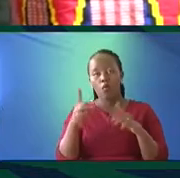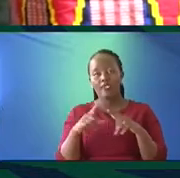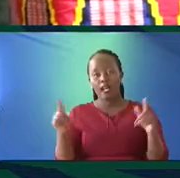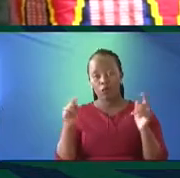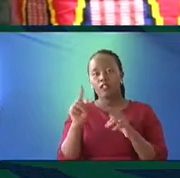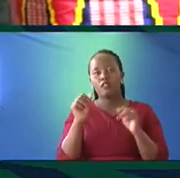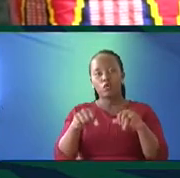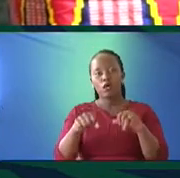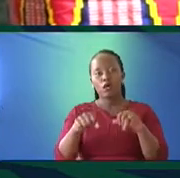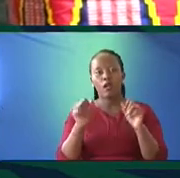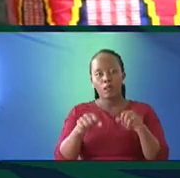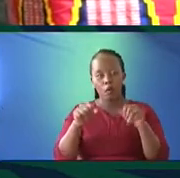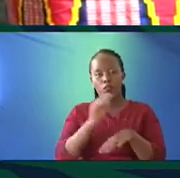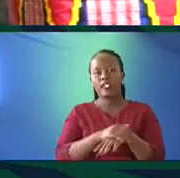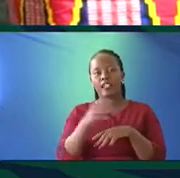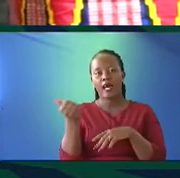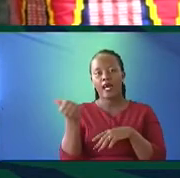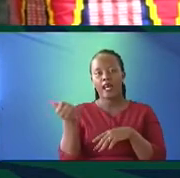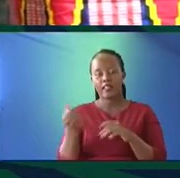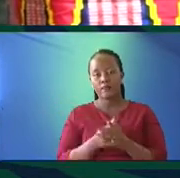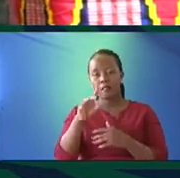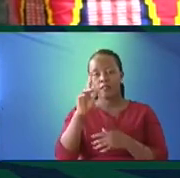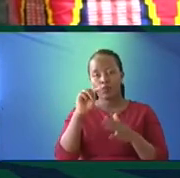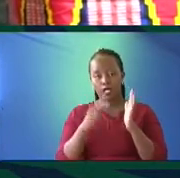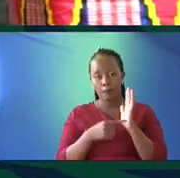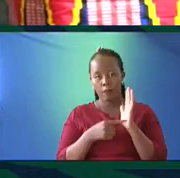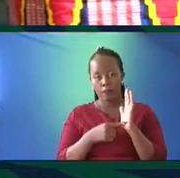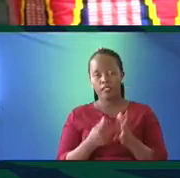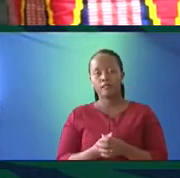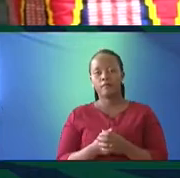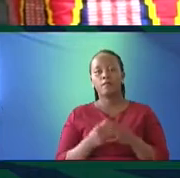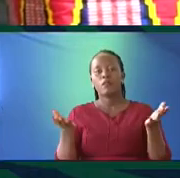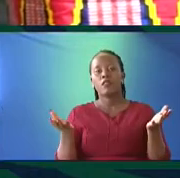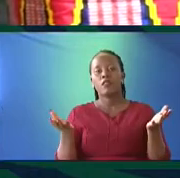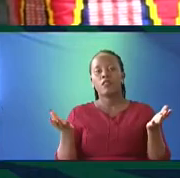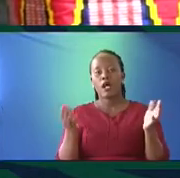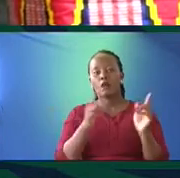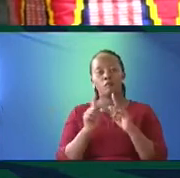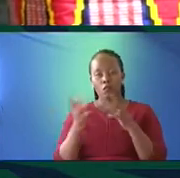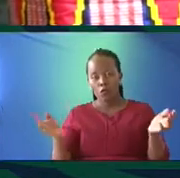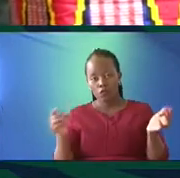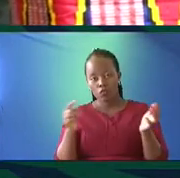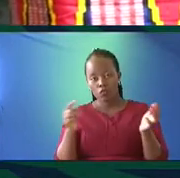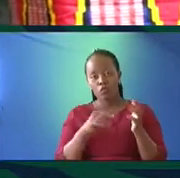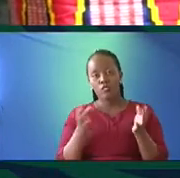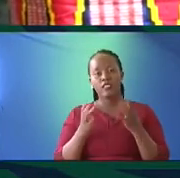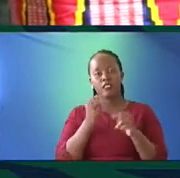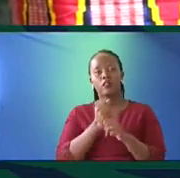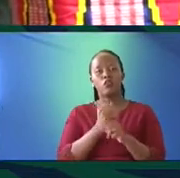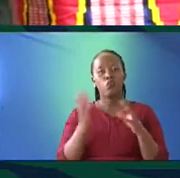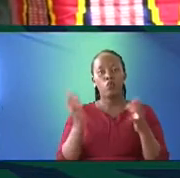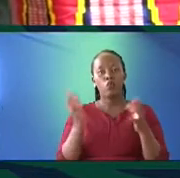you're actually more capable of acquiring other languages. So that's one point I would say. Now, furthermore, what we need to do is simply